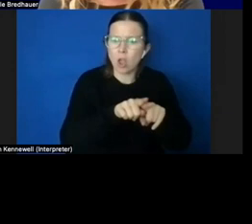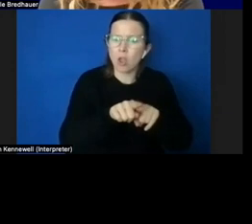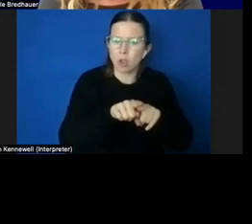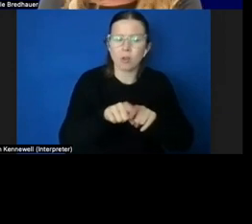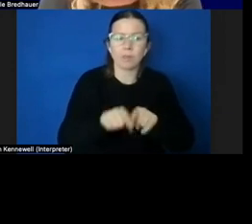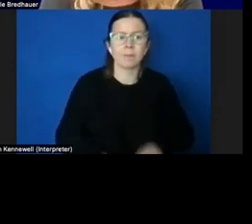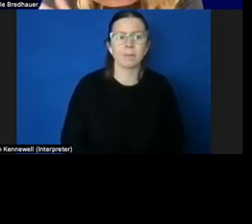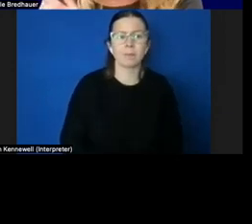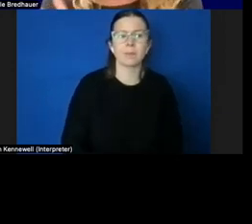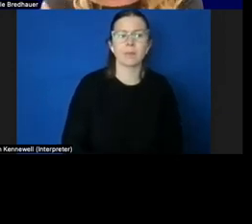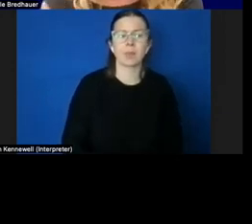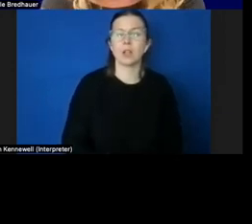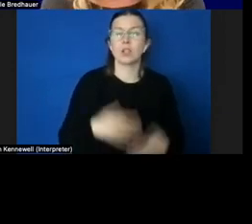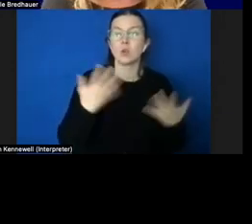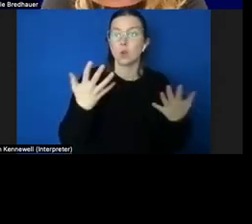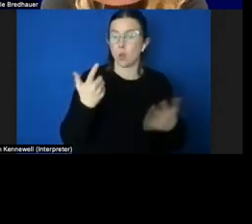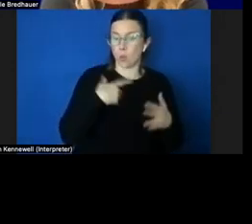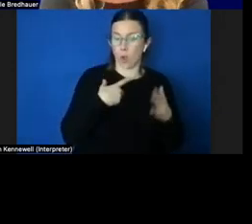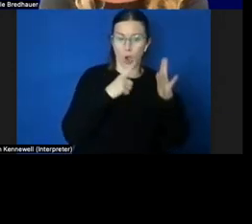why O&M?